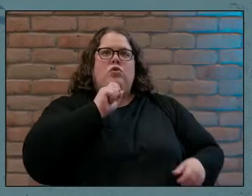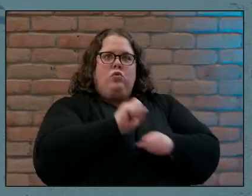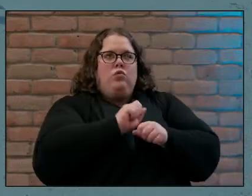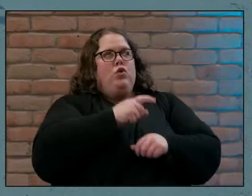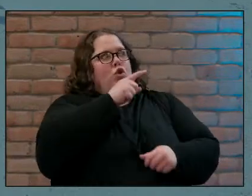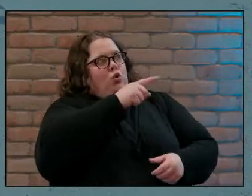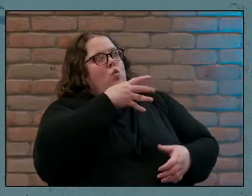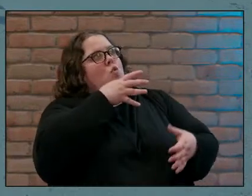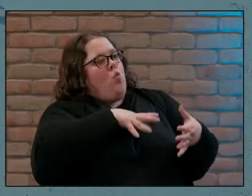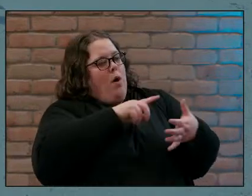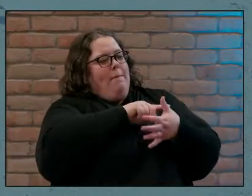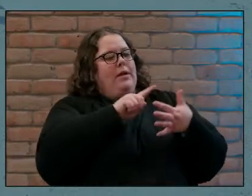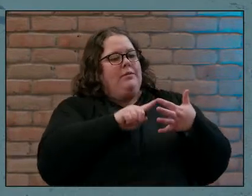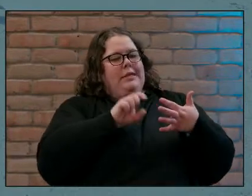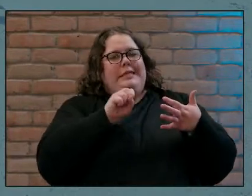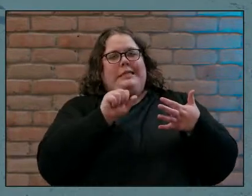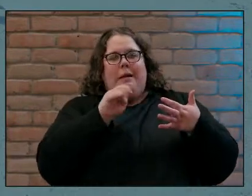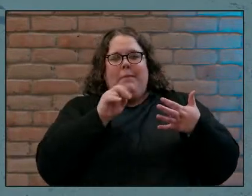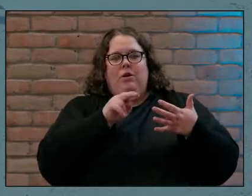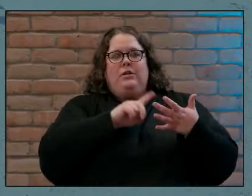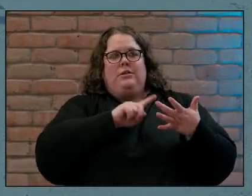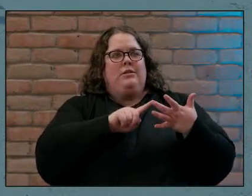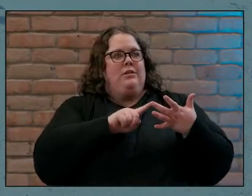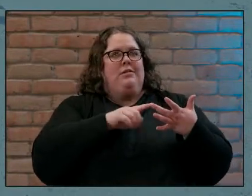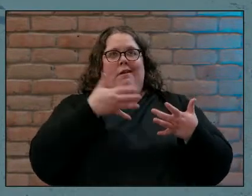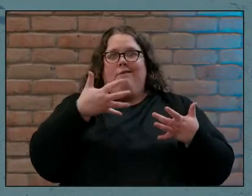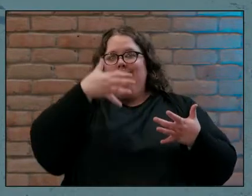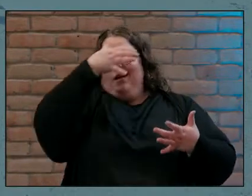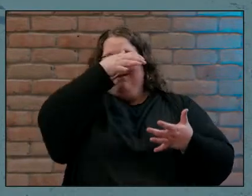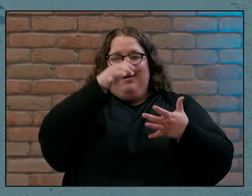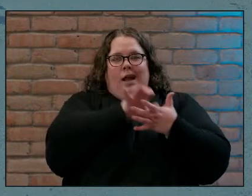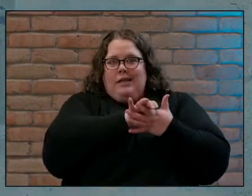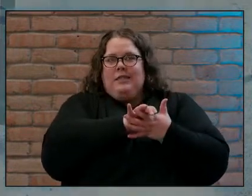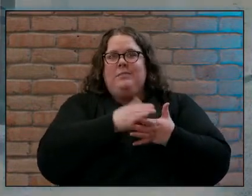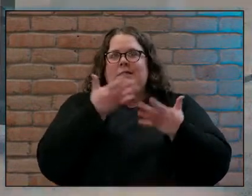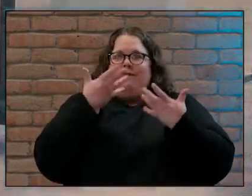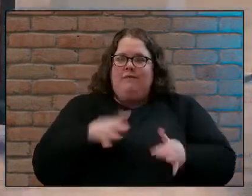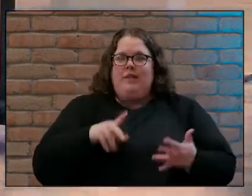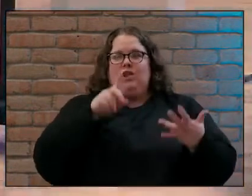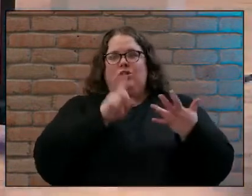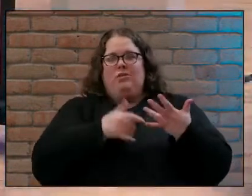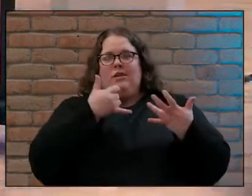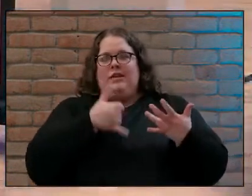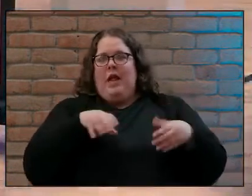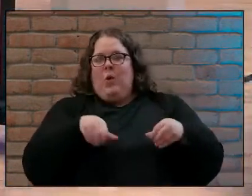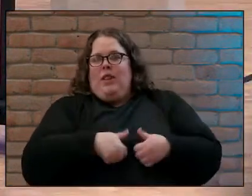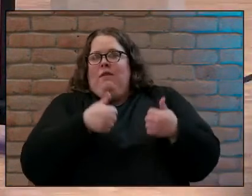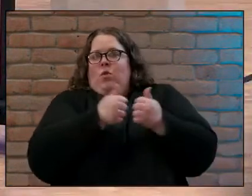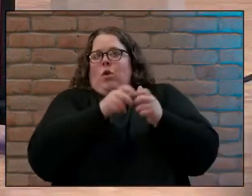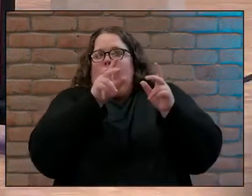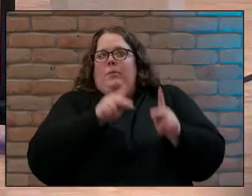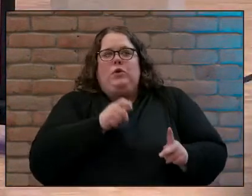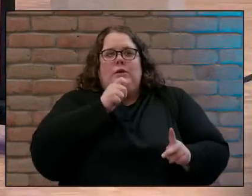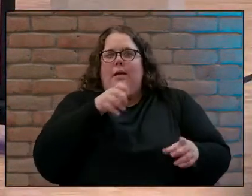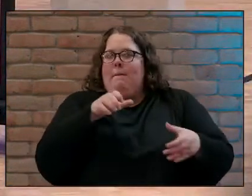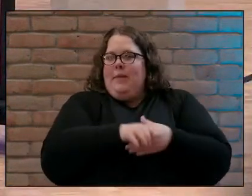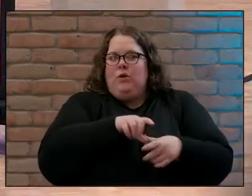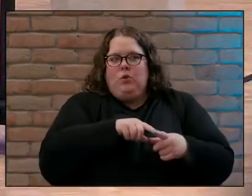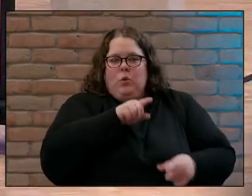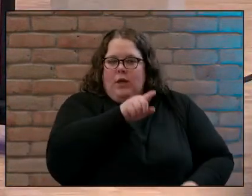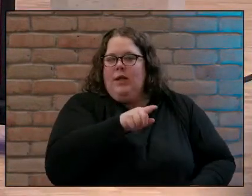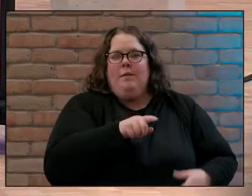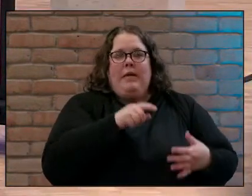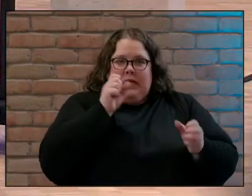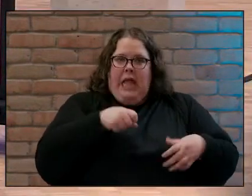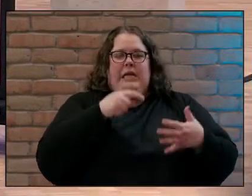Samaritan a wife of five husbands and living with somebody you're not married to you are all of those things but all of